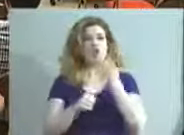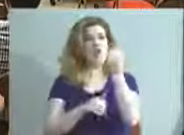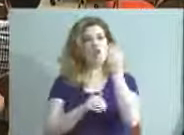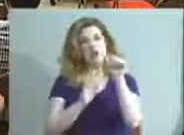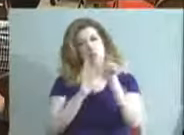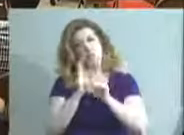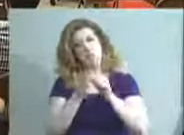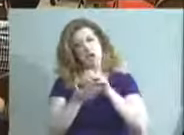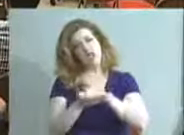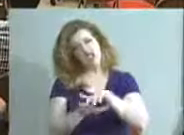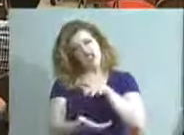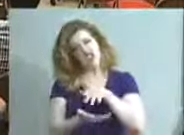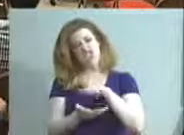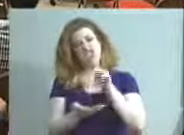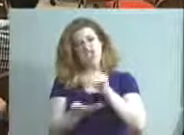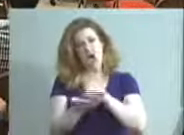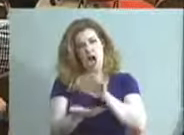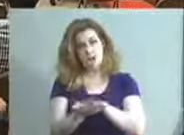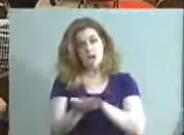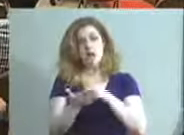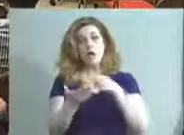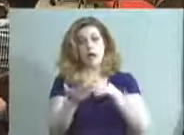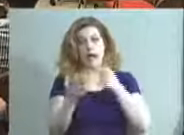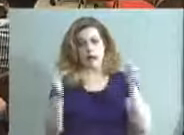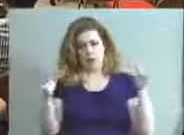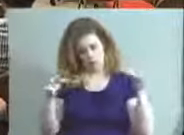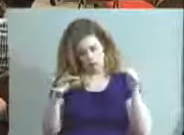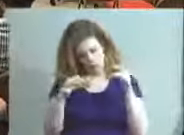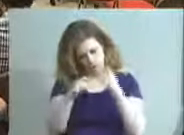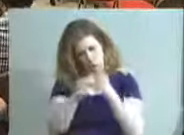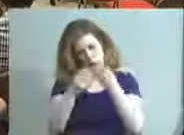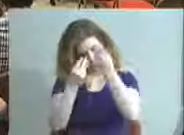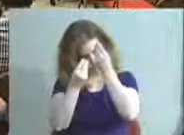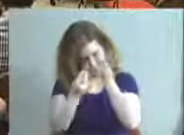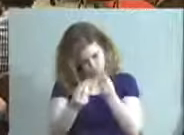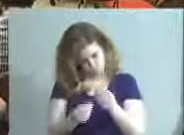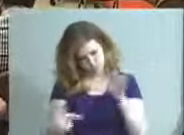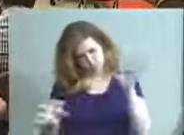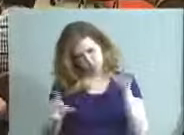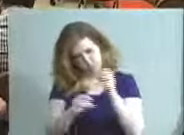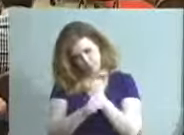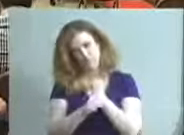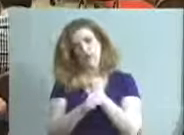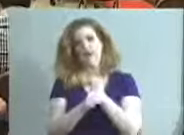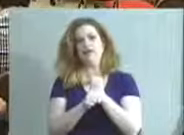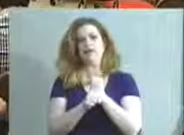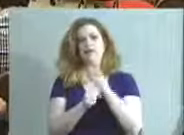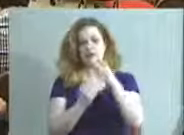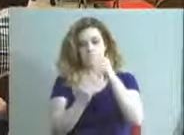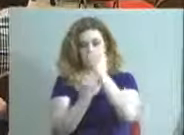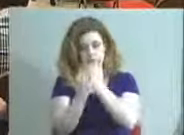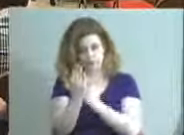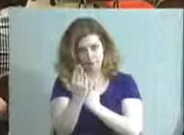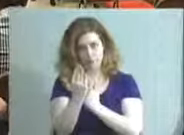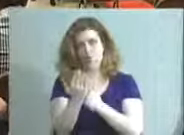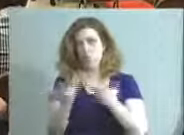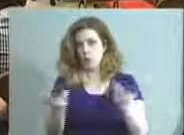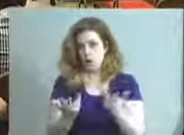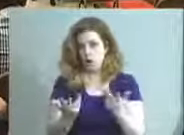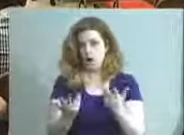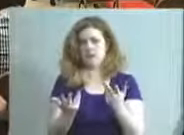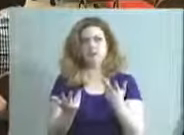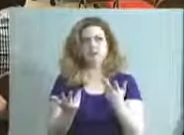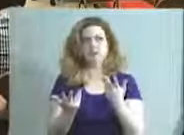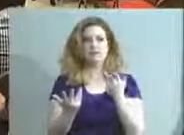document. What I have whittled it down to so that you all be informed and you have a little homework is to see what